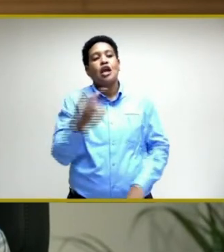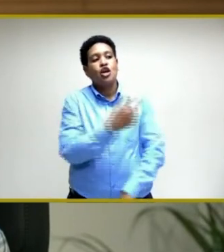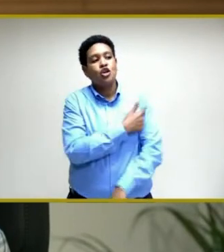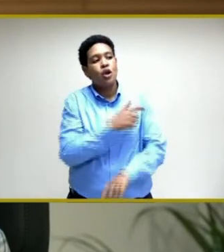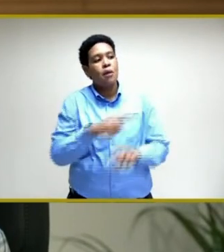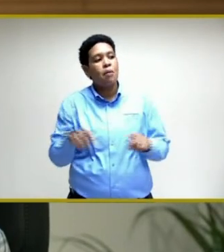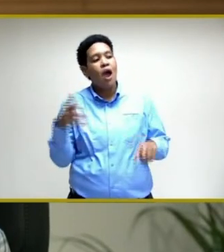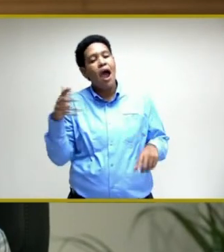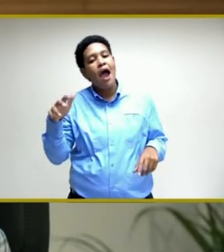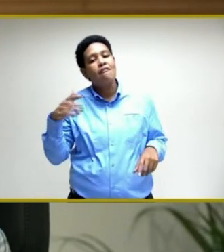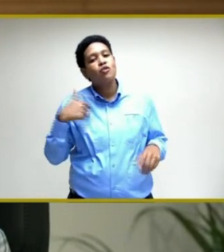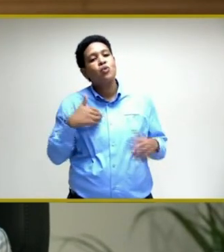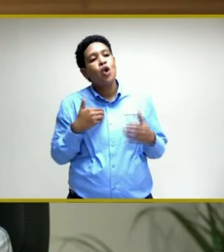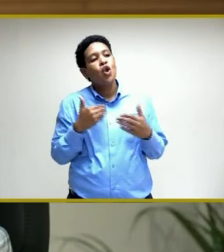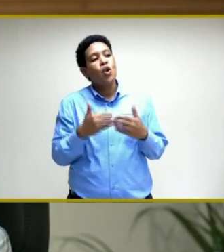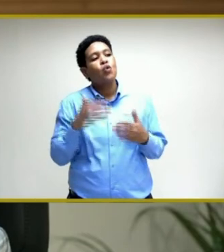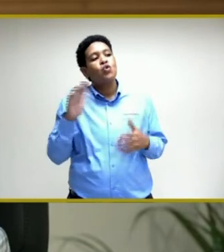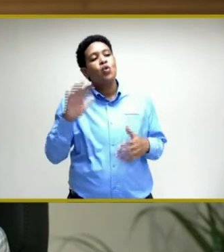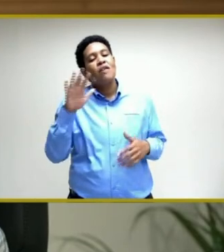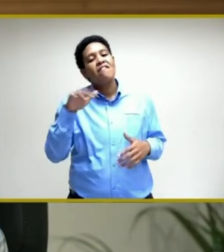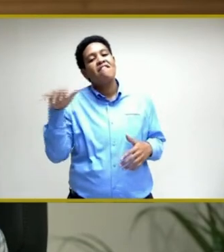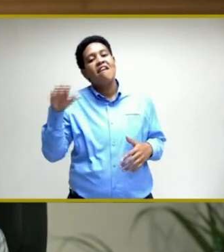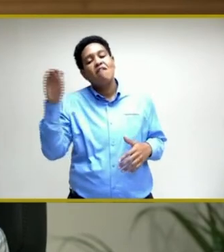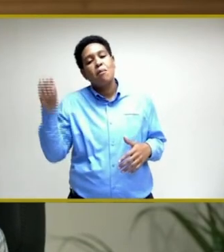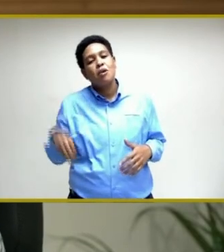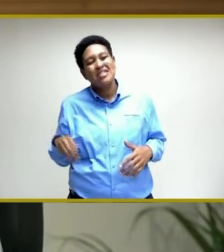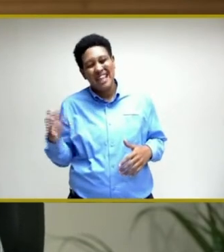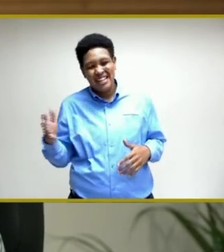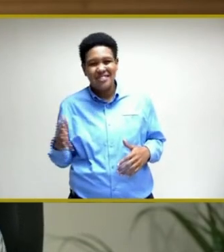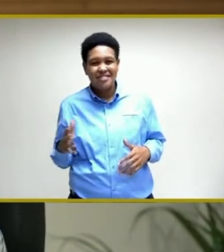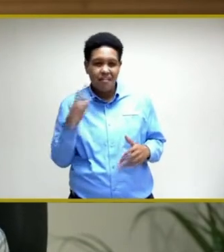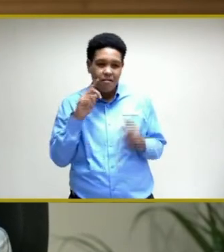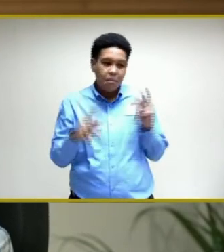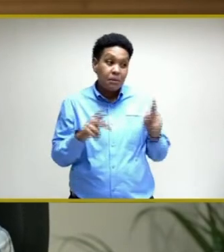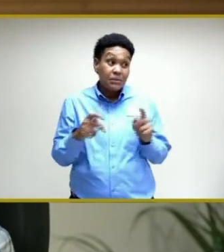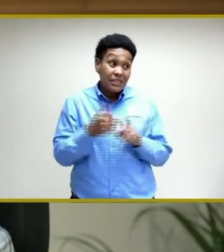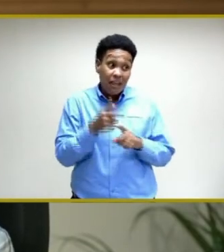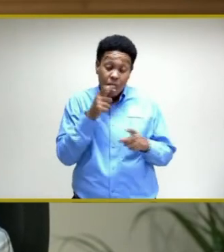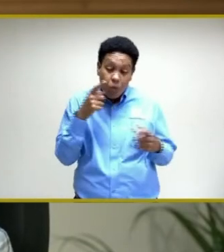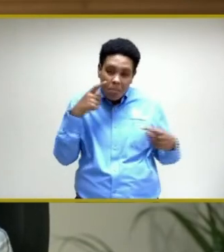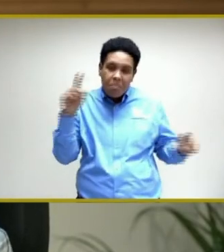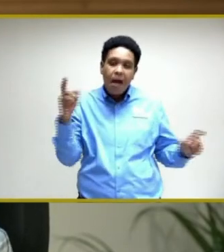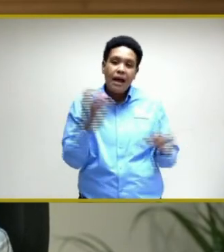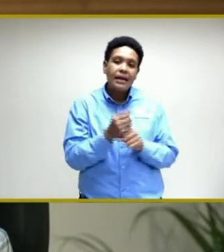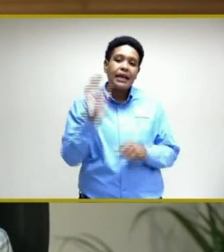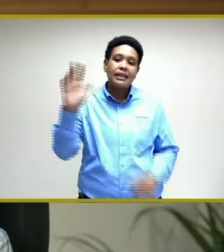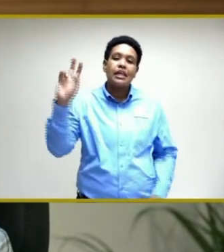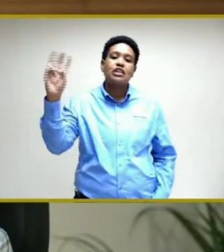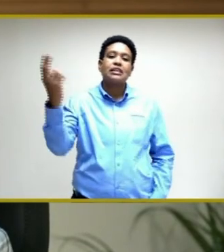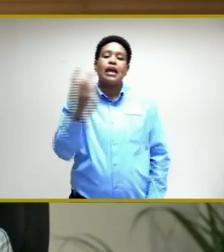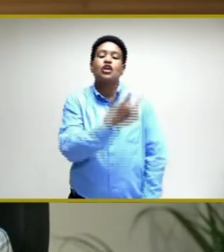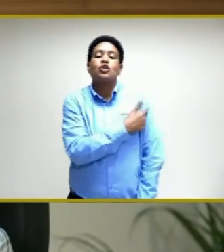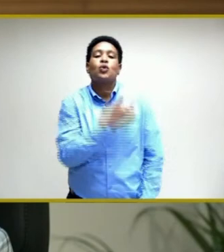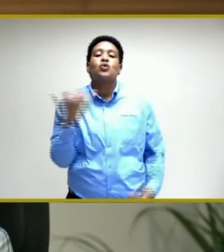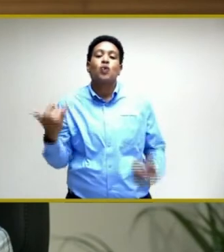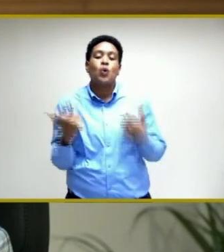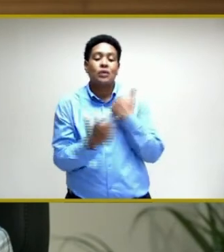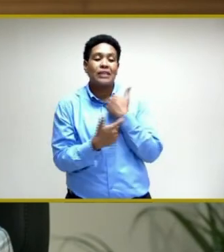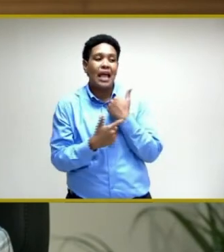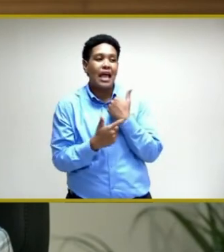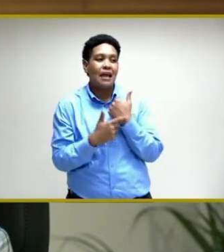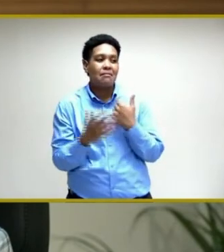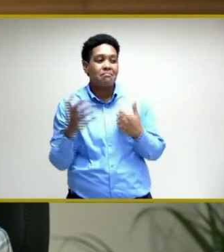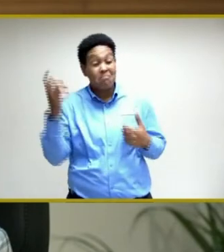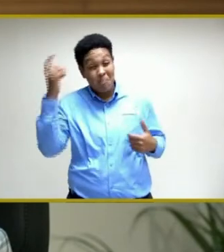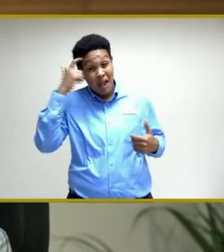average we are closer to about 55% of persons who would have received their second dose at this time. Being